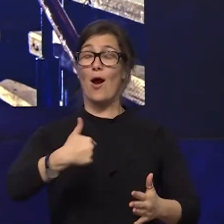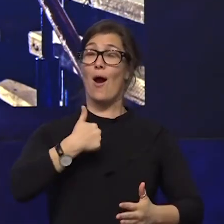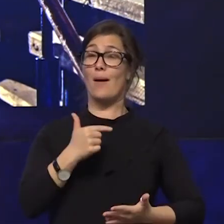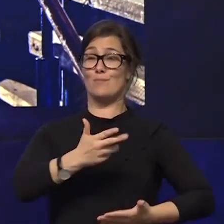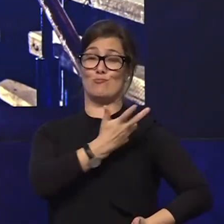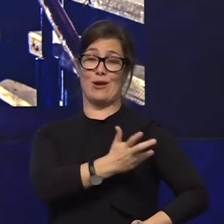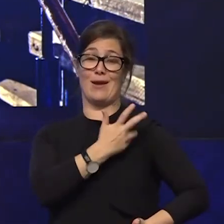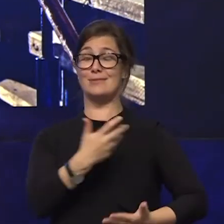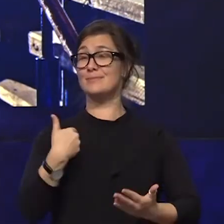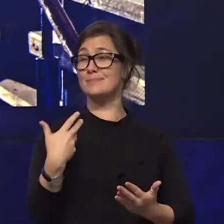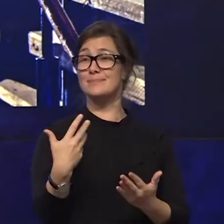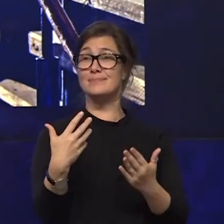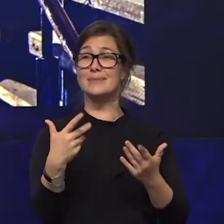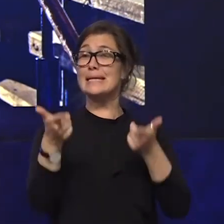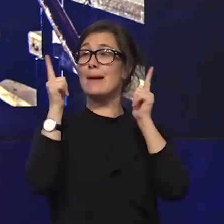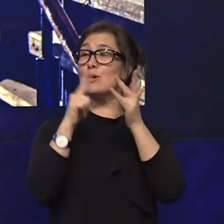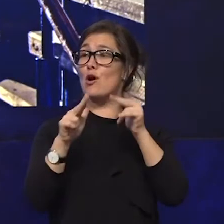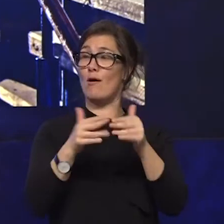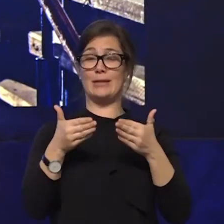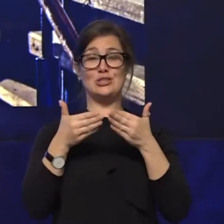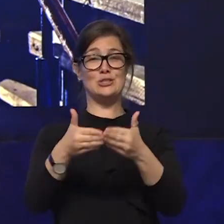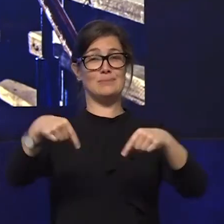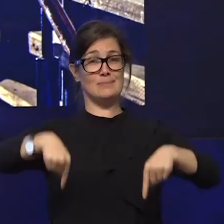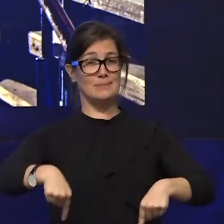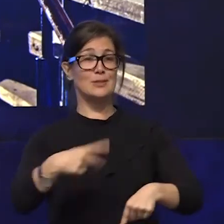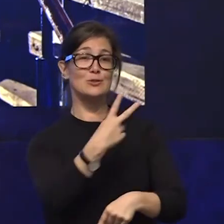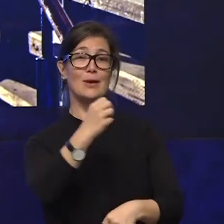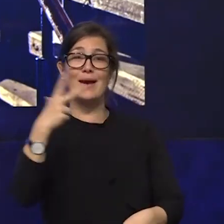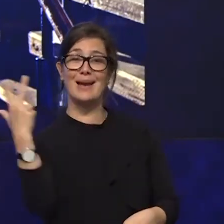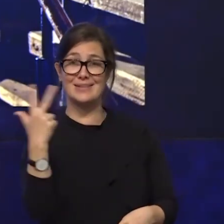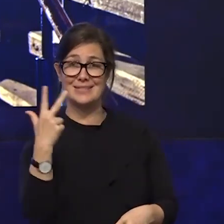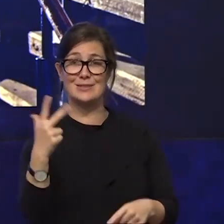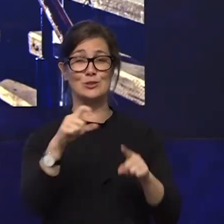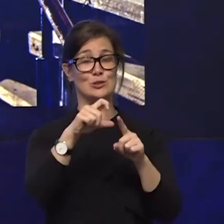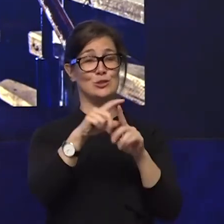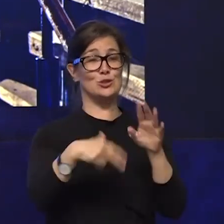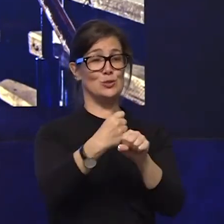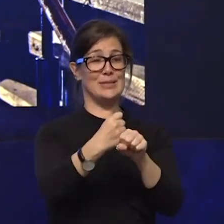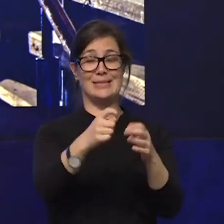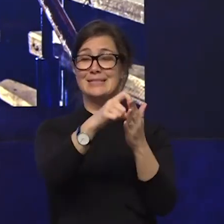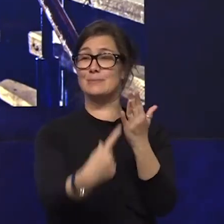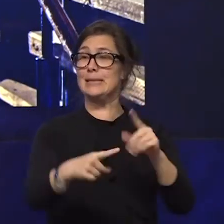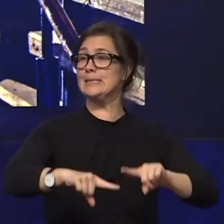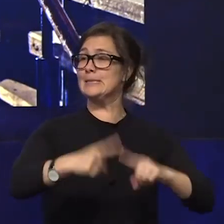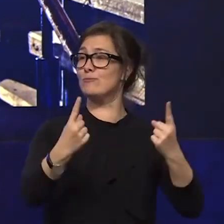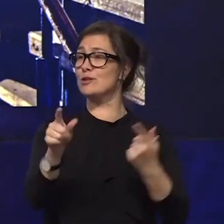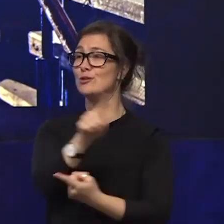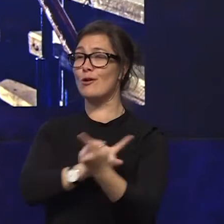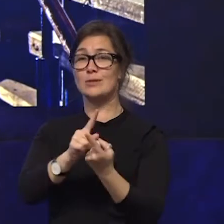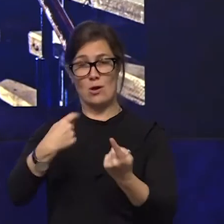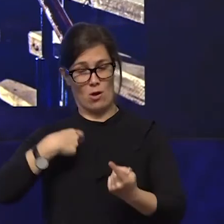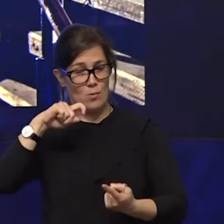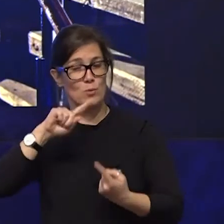doing disability differently conference i will continue to do things